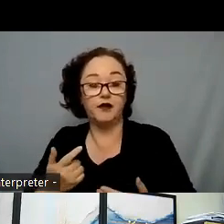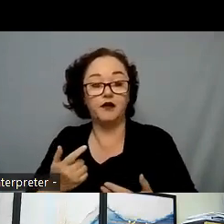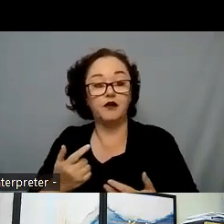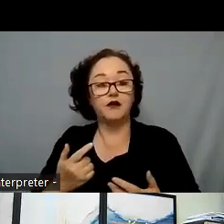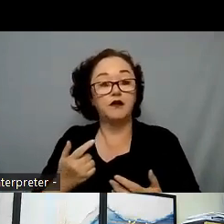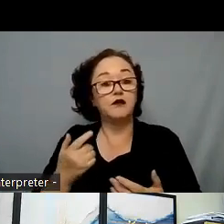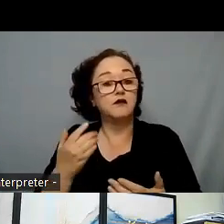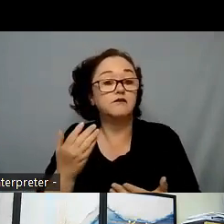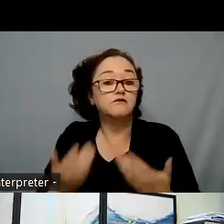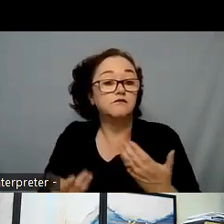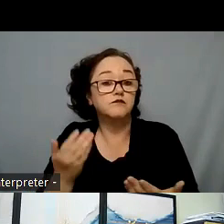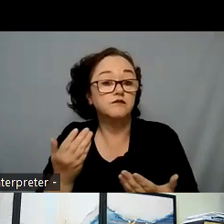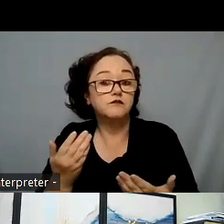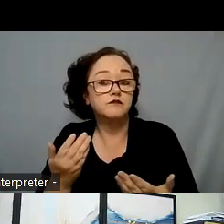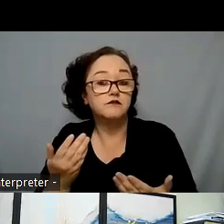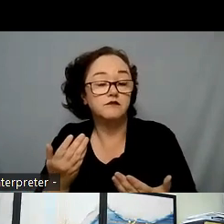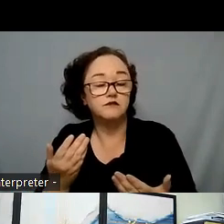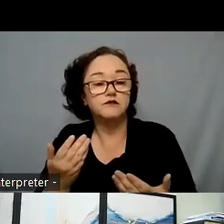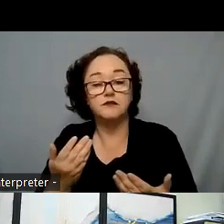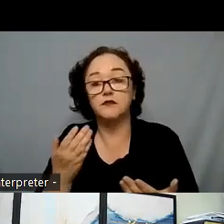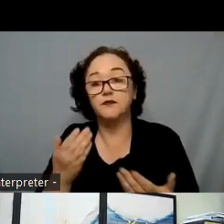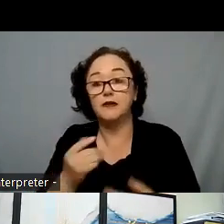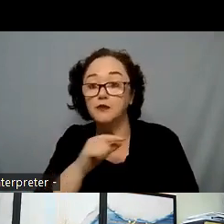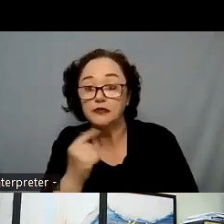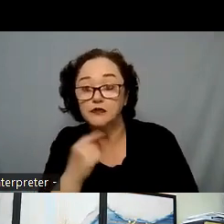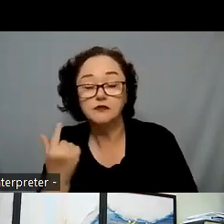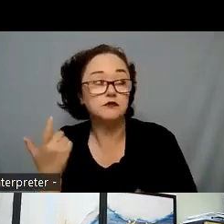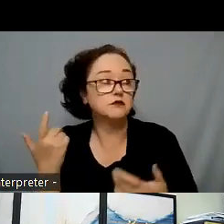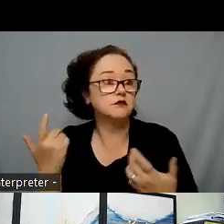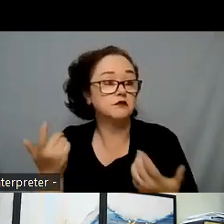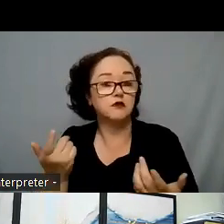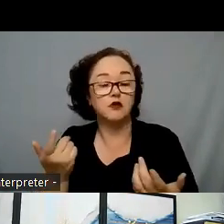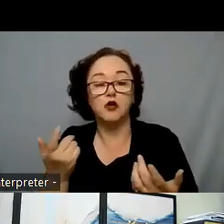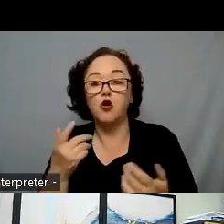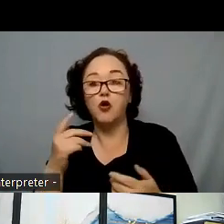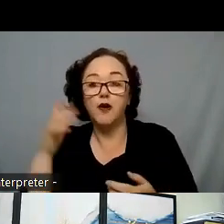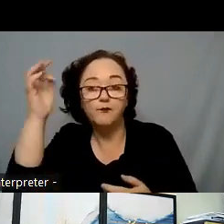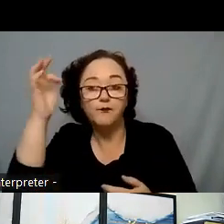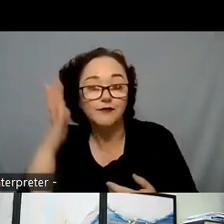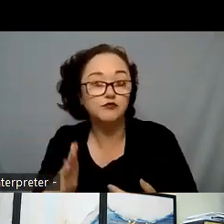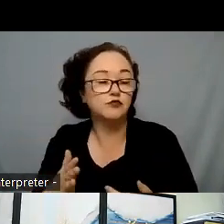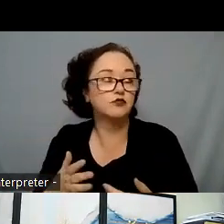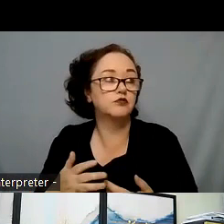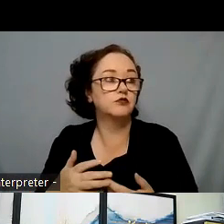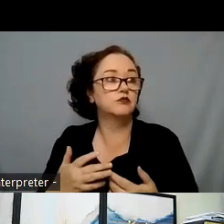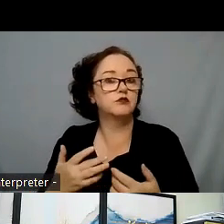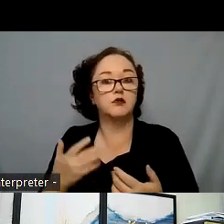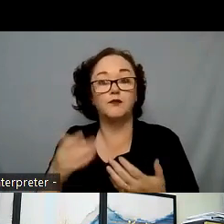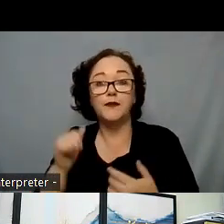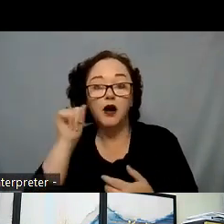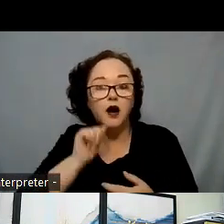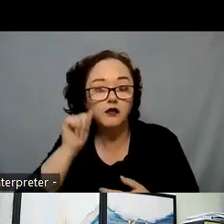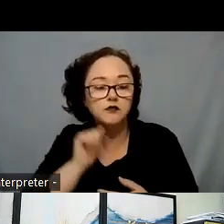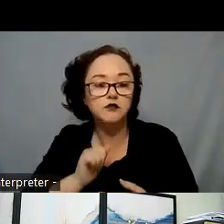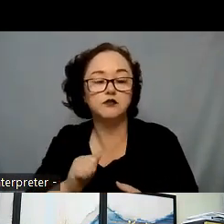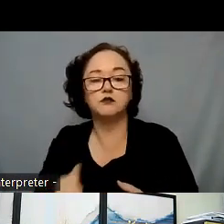be that priest it could be that pastor it could be that auntie so